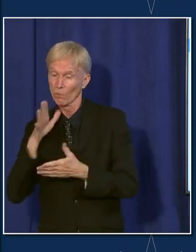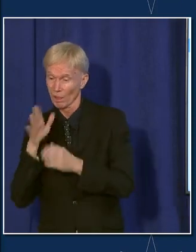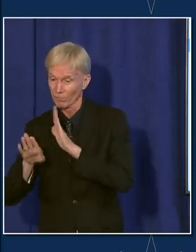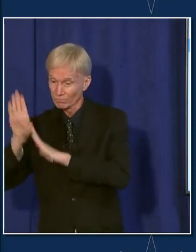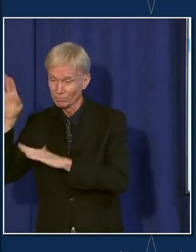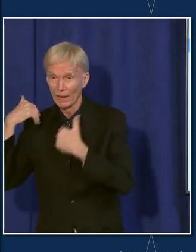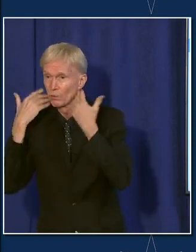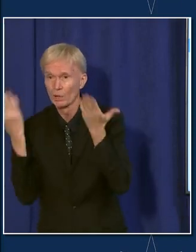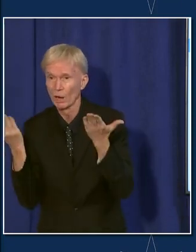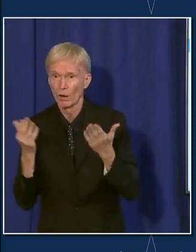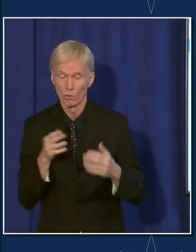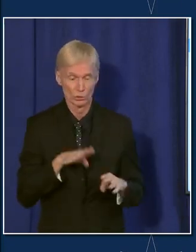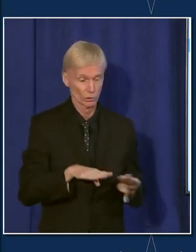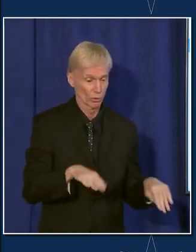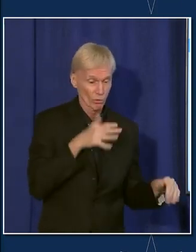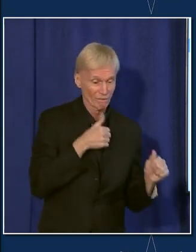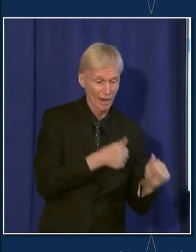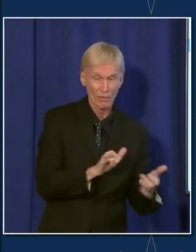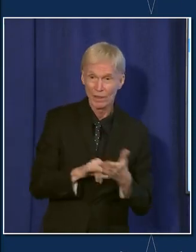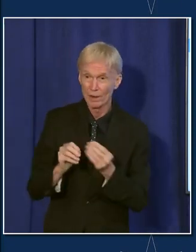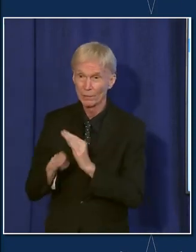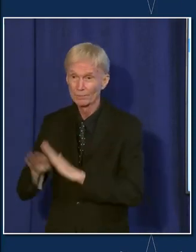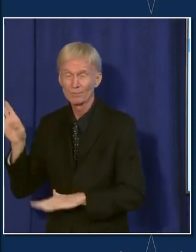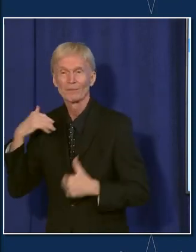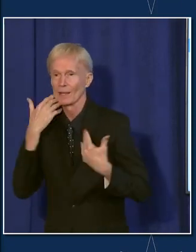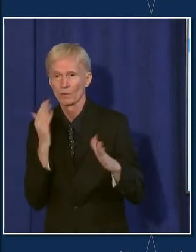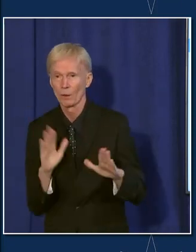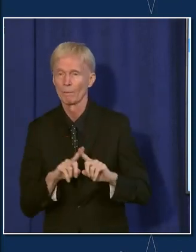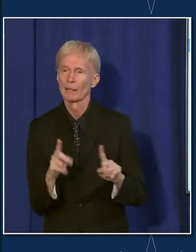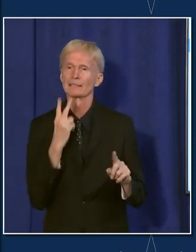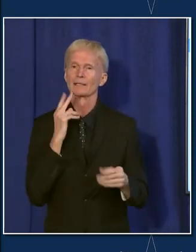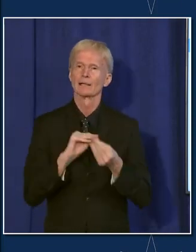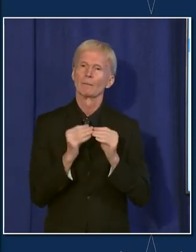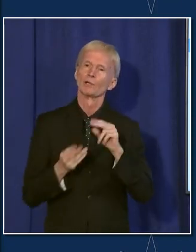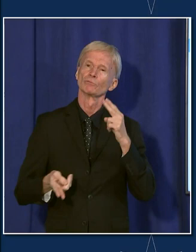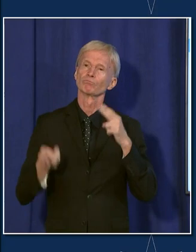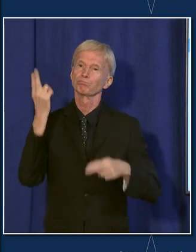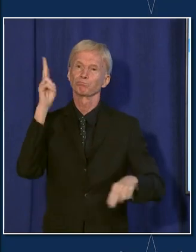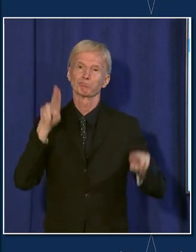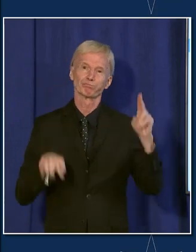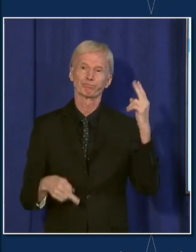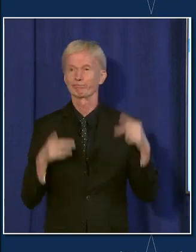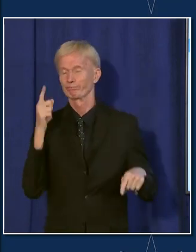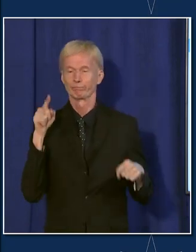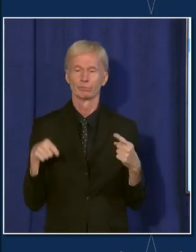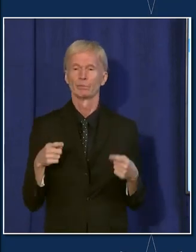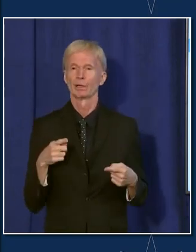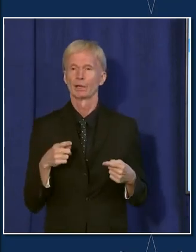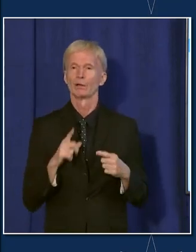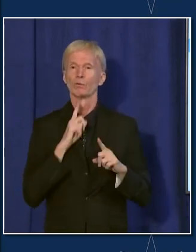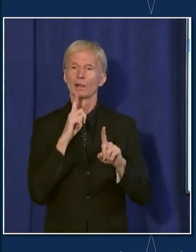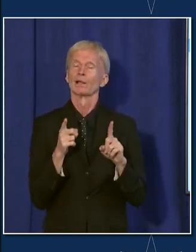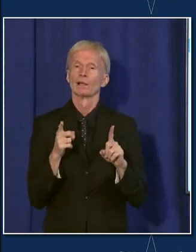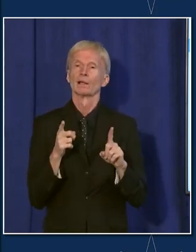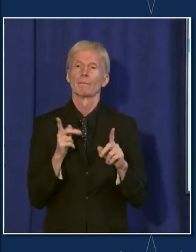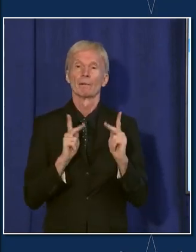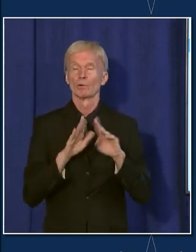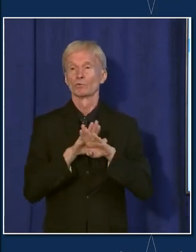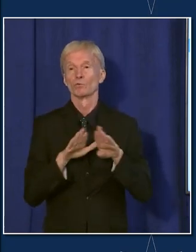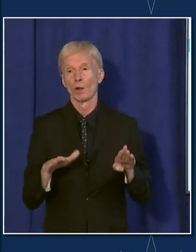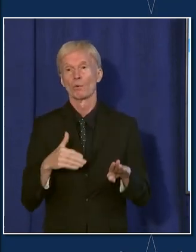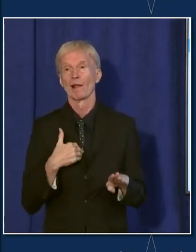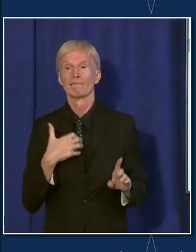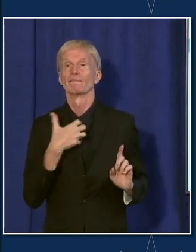But we've seen all along them rise and fall. And again, the highest risk is being exposed to unvaccinated people at home.